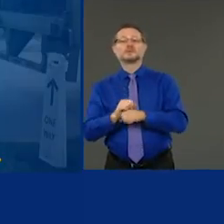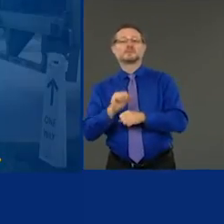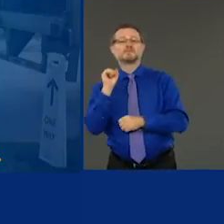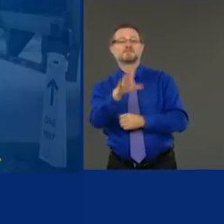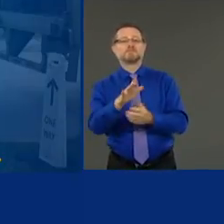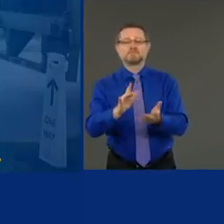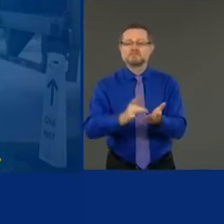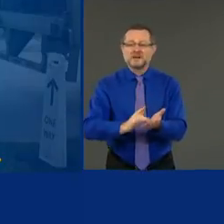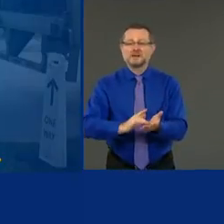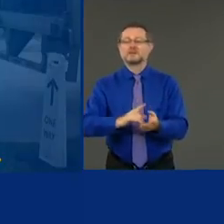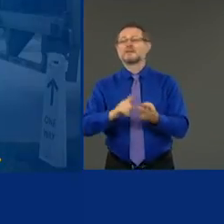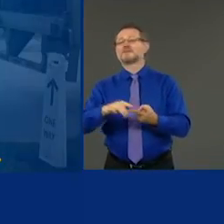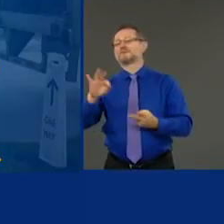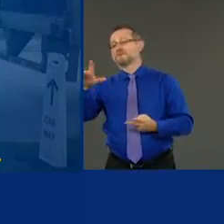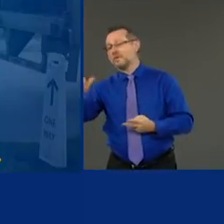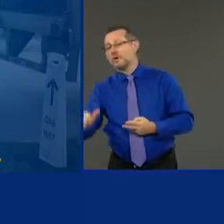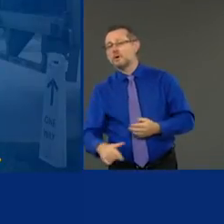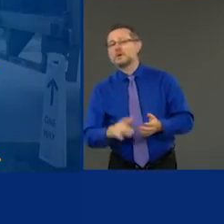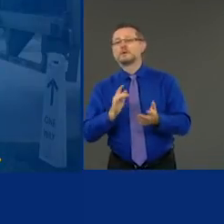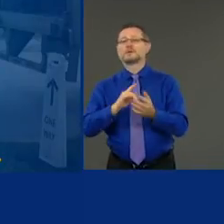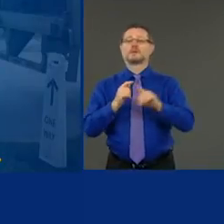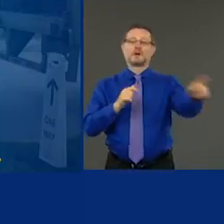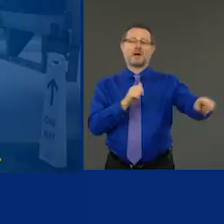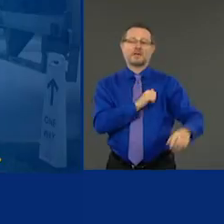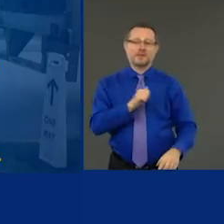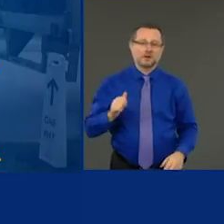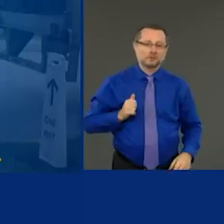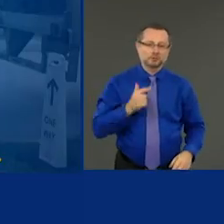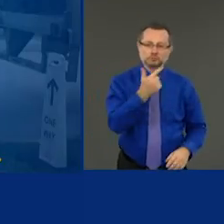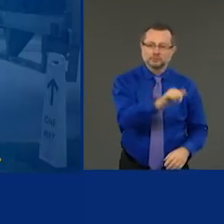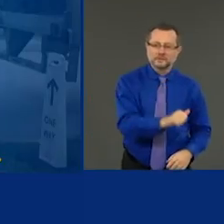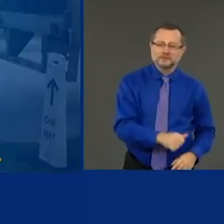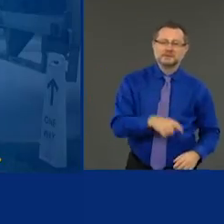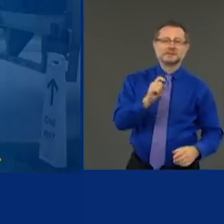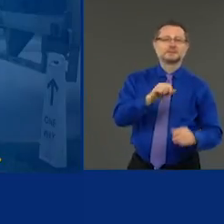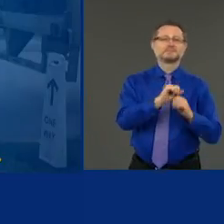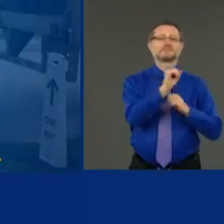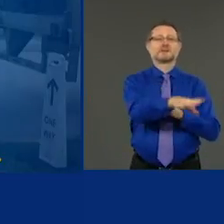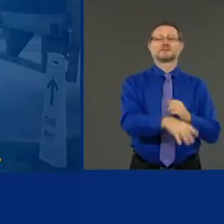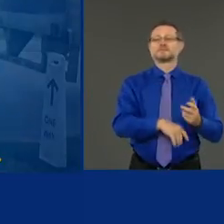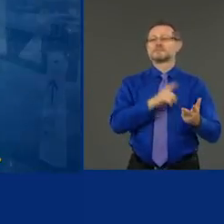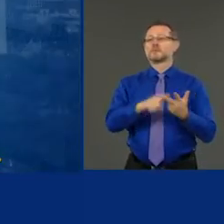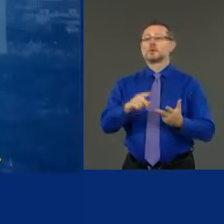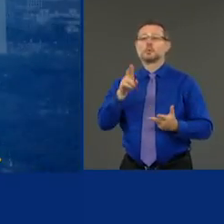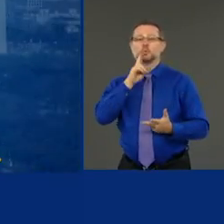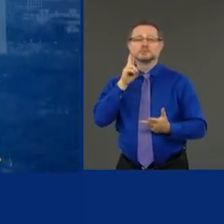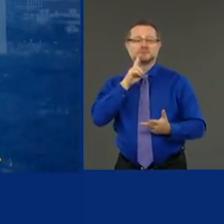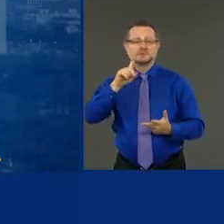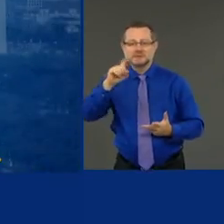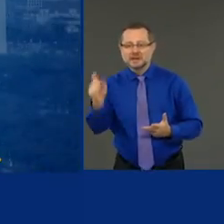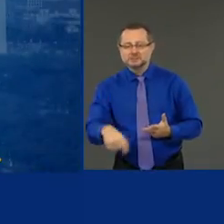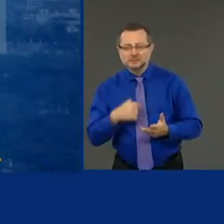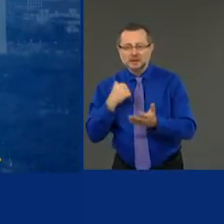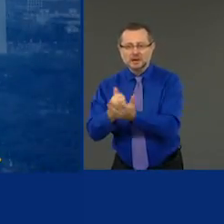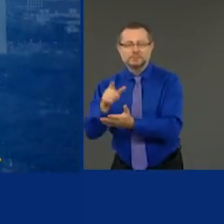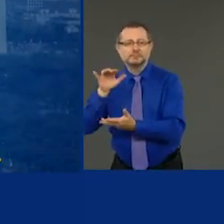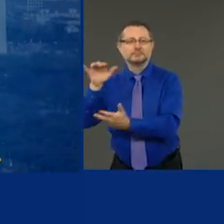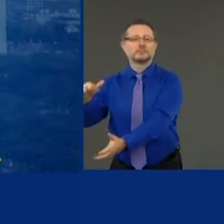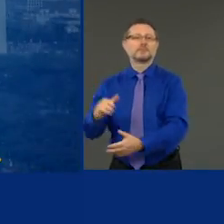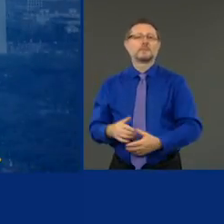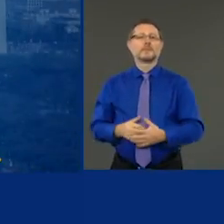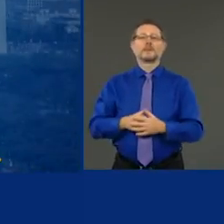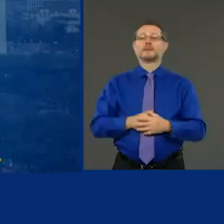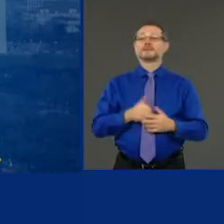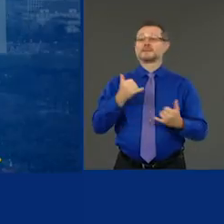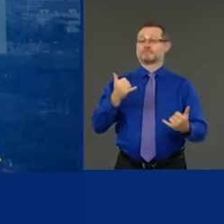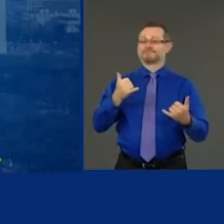with Atlanta, Georgia, uh, on their needs. We've been working with, uh, Houston, Texas, uh, and we're going